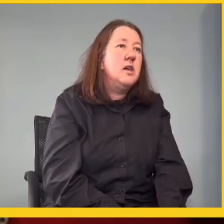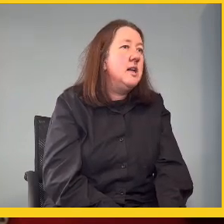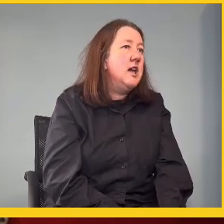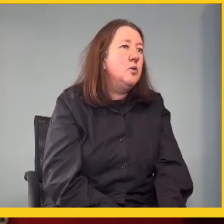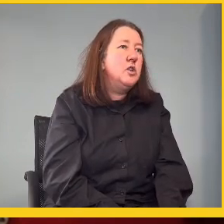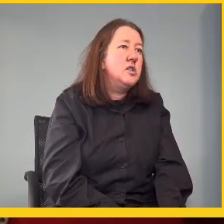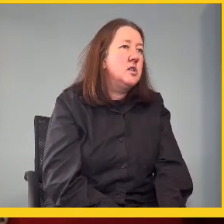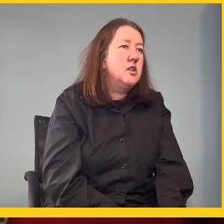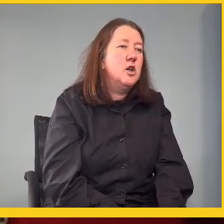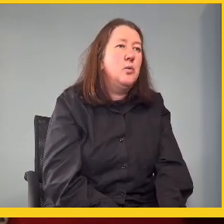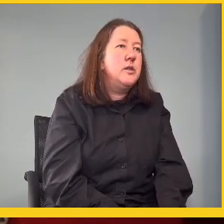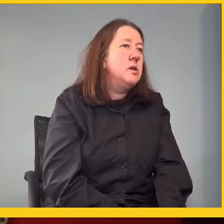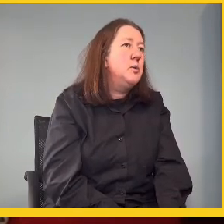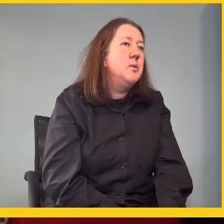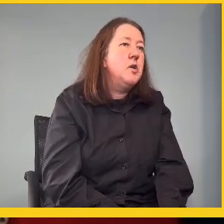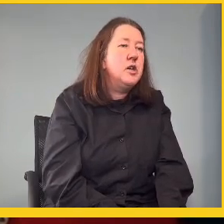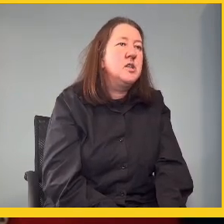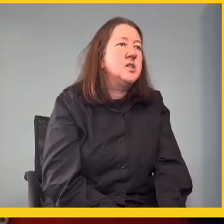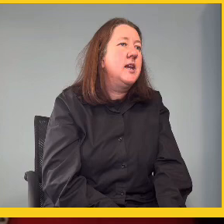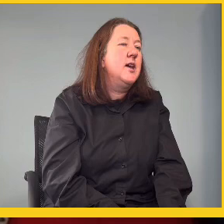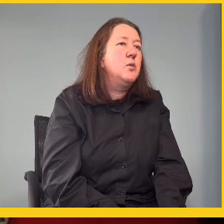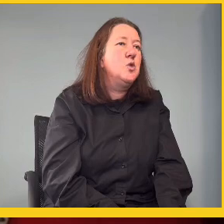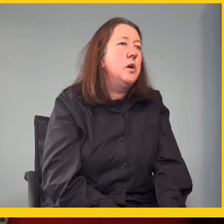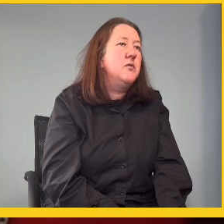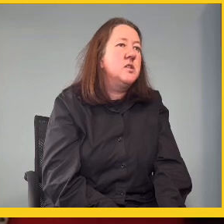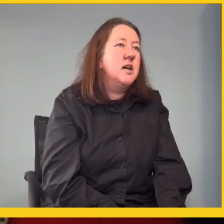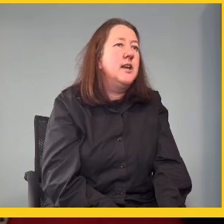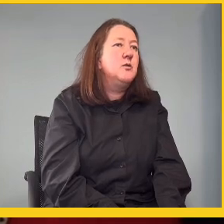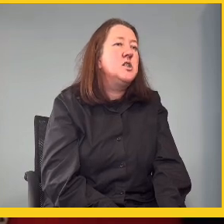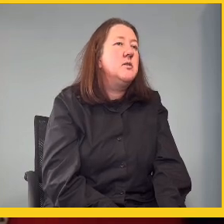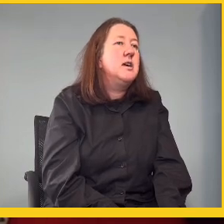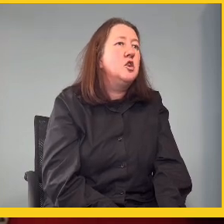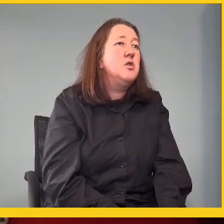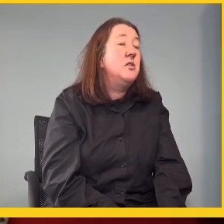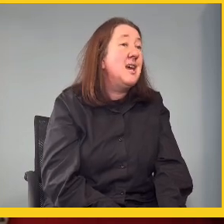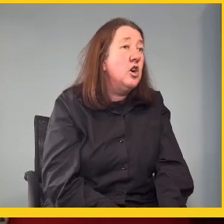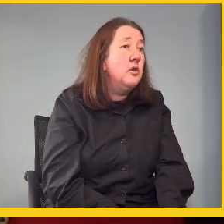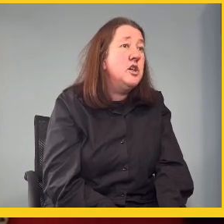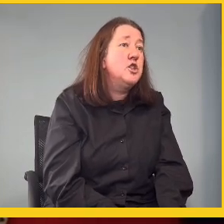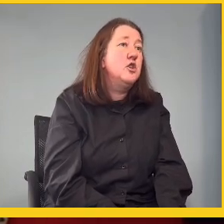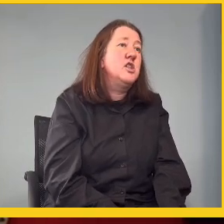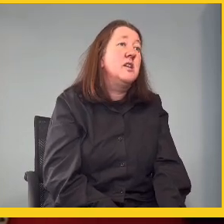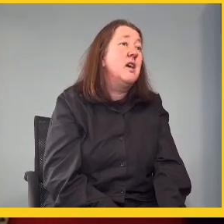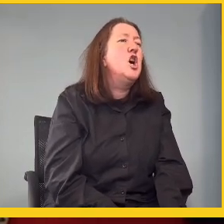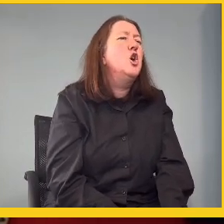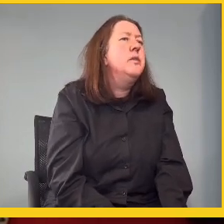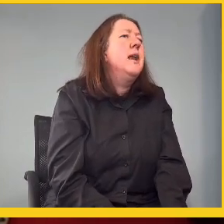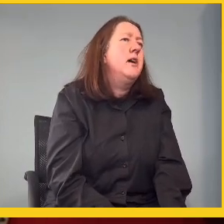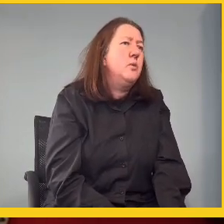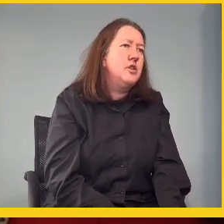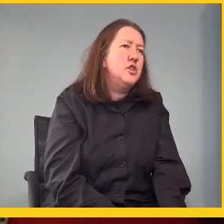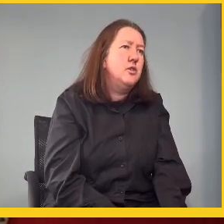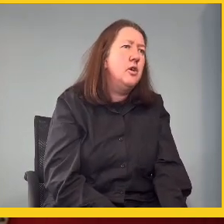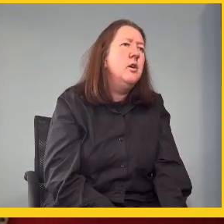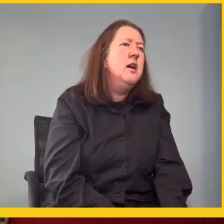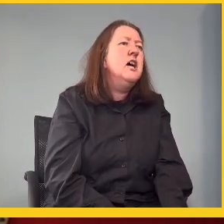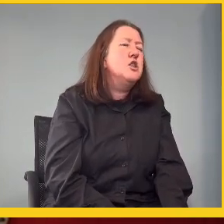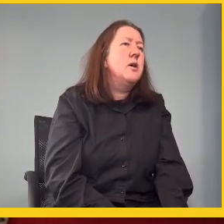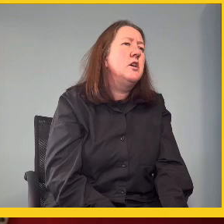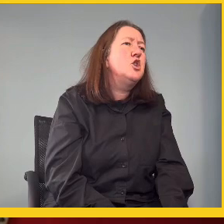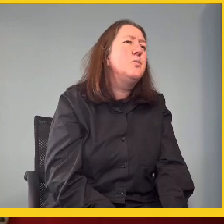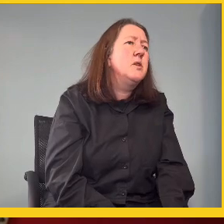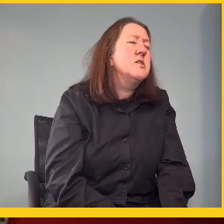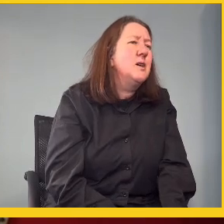their language, you know, whether it be American Sign Language or whatever sign language in the country. They are researching, they own the language, Yes.